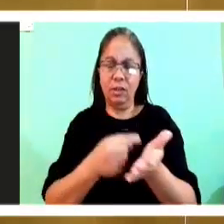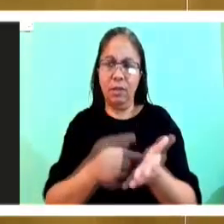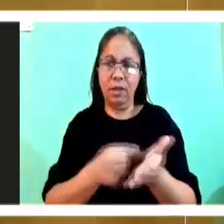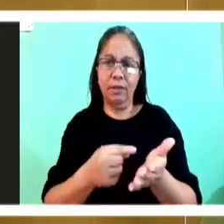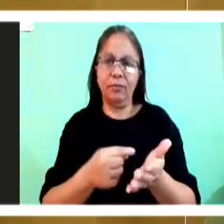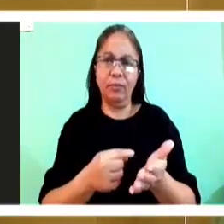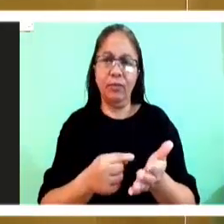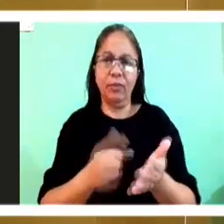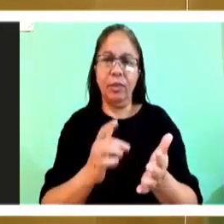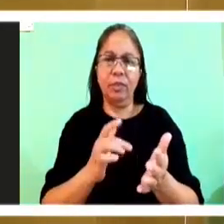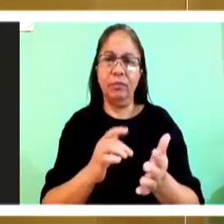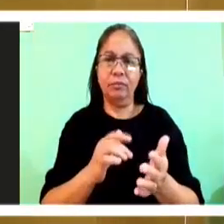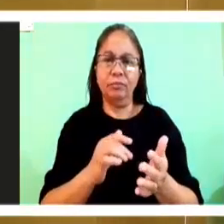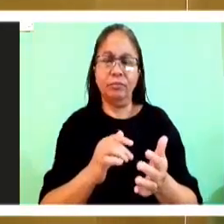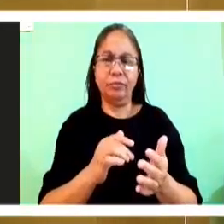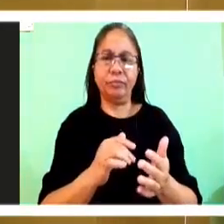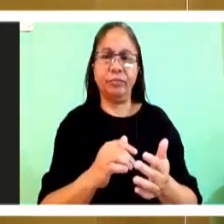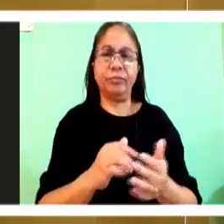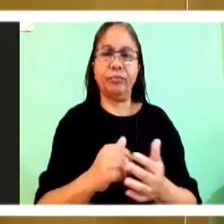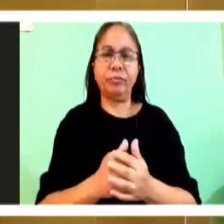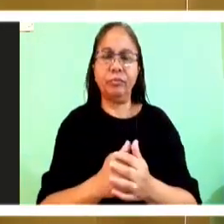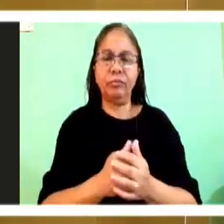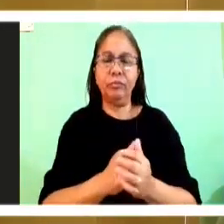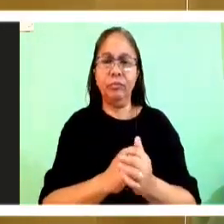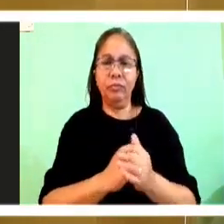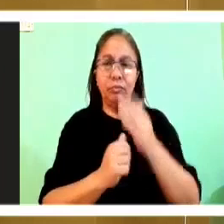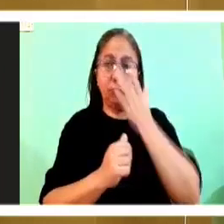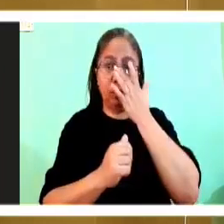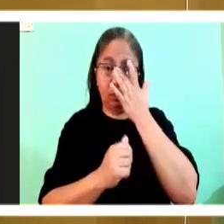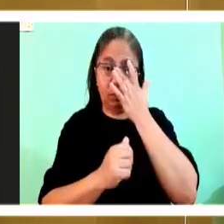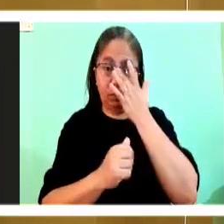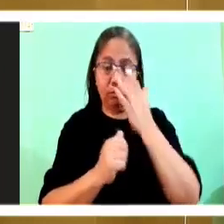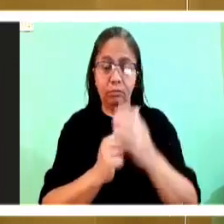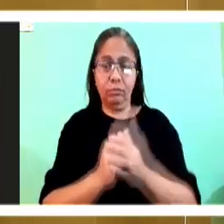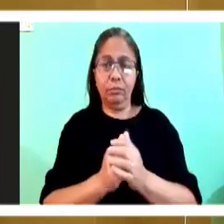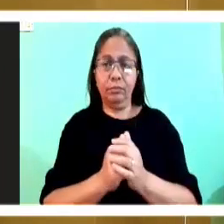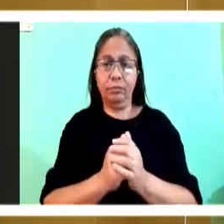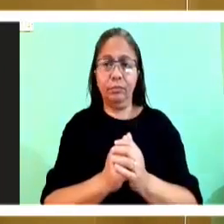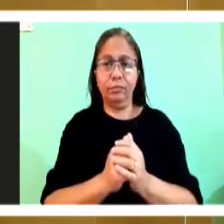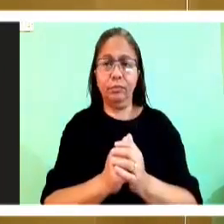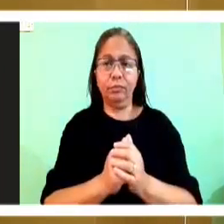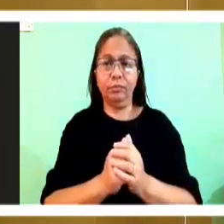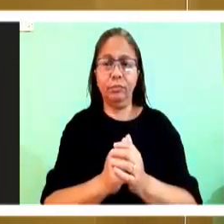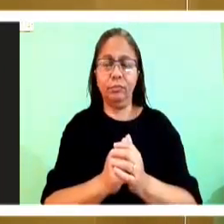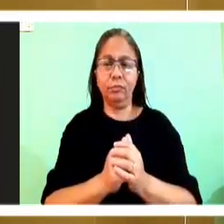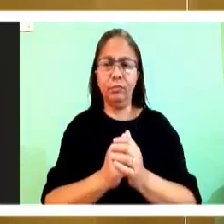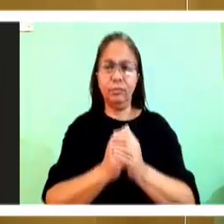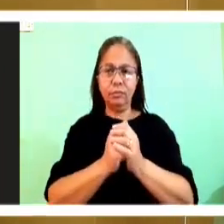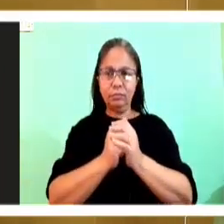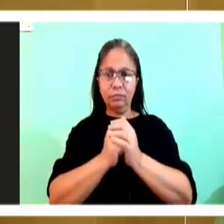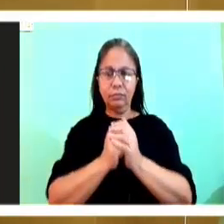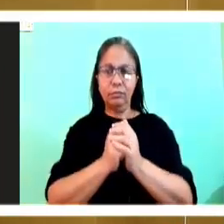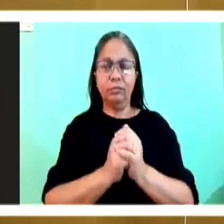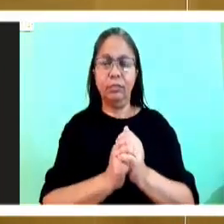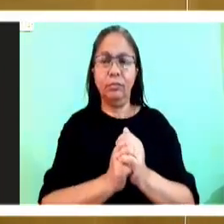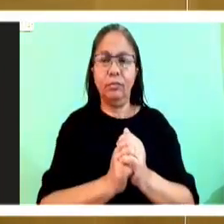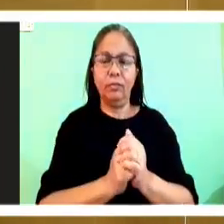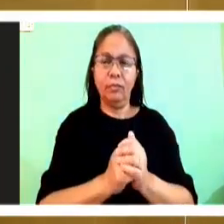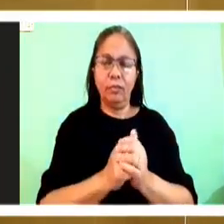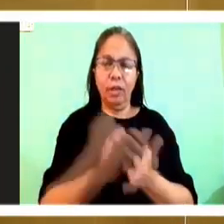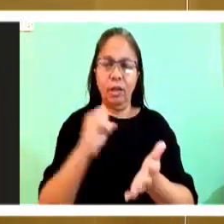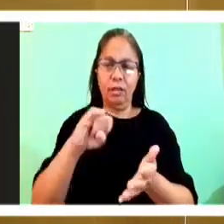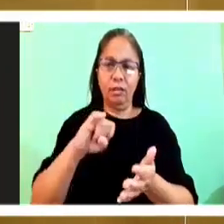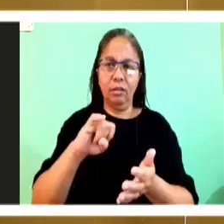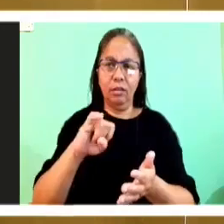after giving him a great catch of fish. And in that text, in John, the